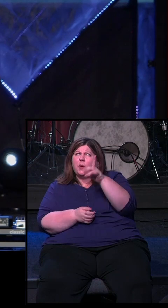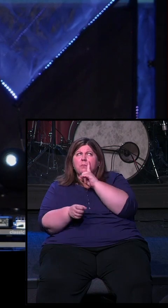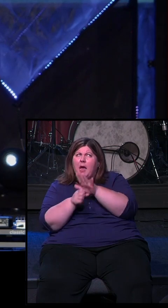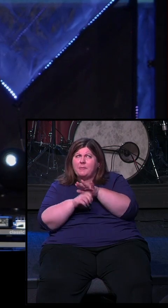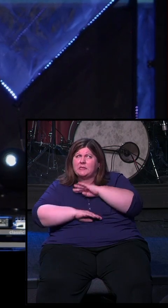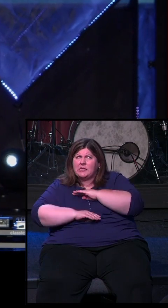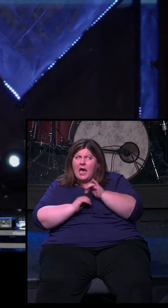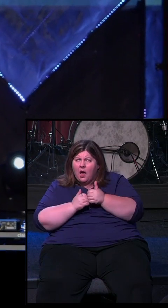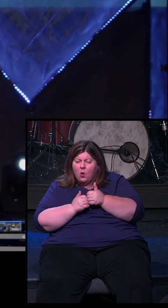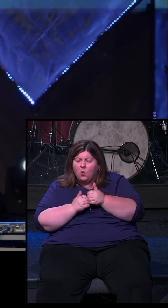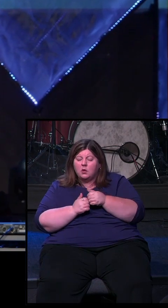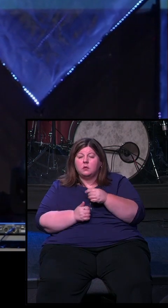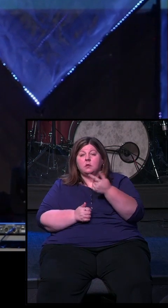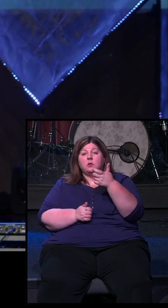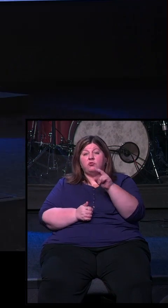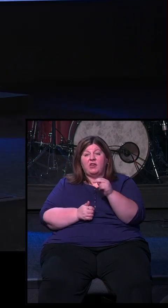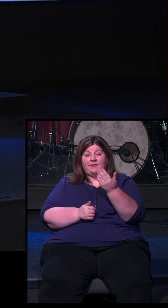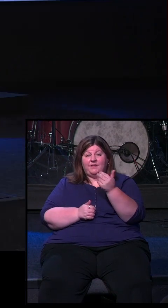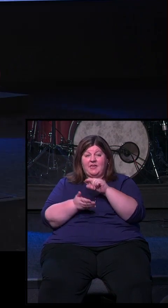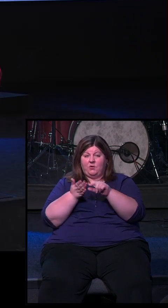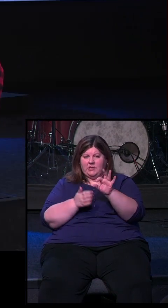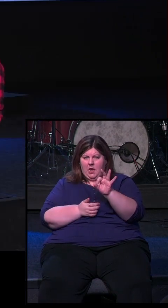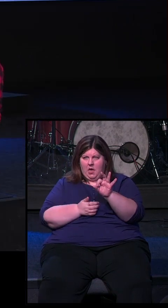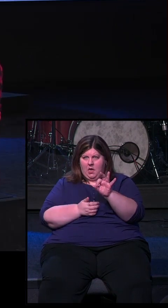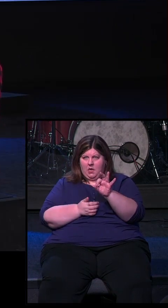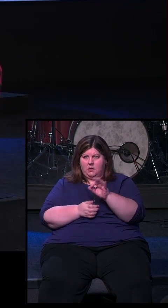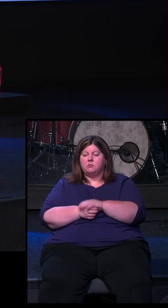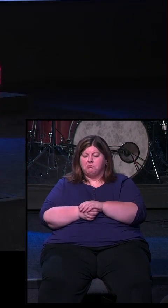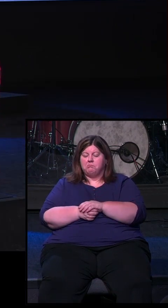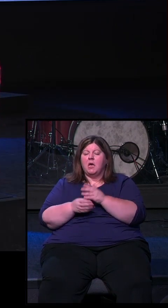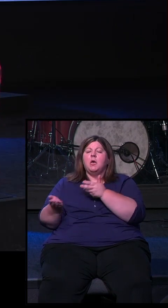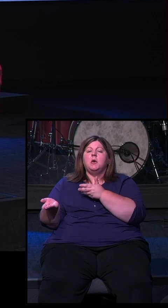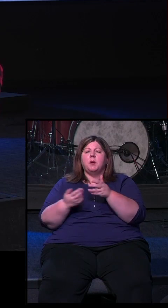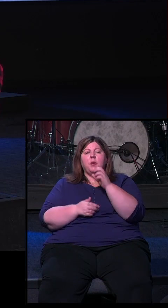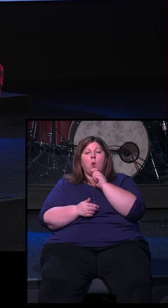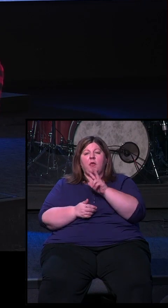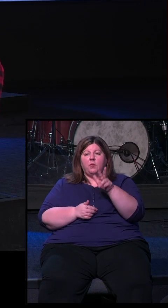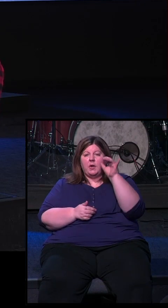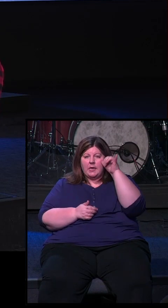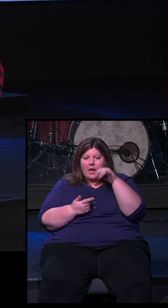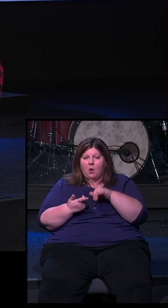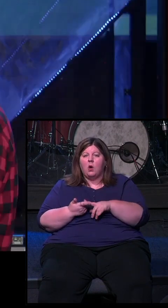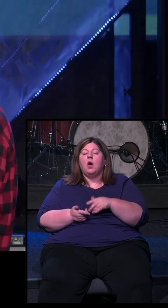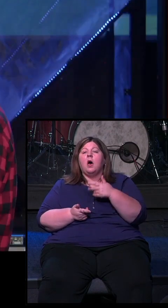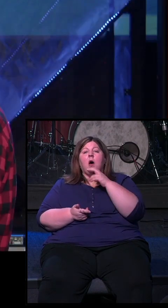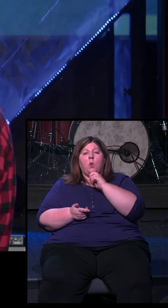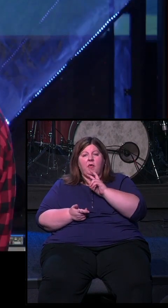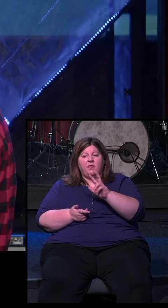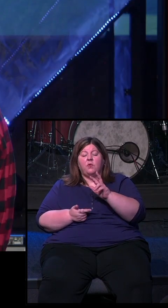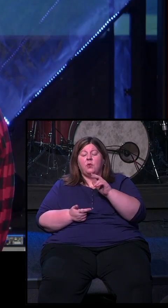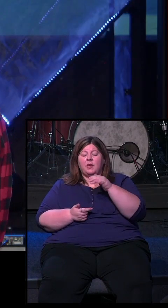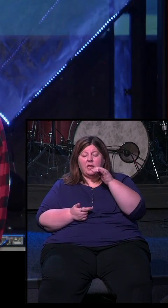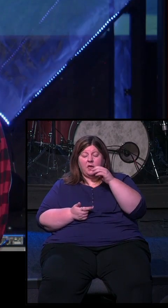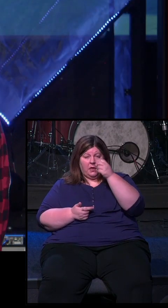This is what God says in Genesis 15, verse 9. The Lord told him, bring me a three-year-old heifer, a three-year-old female goat, a three-year-old